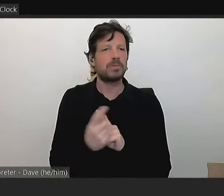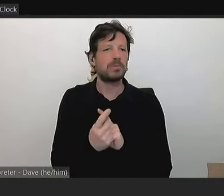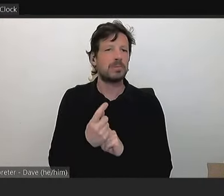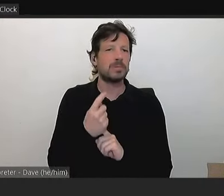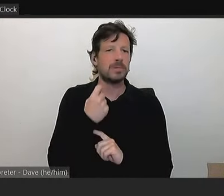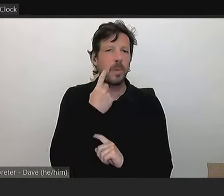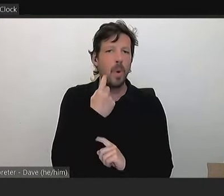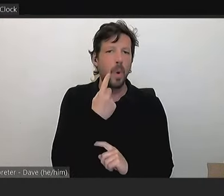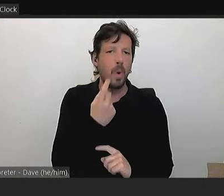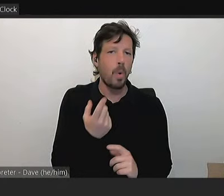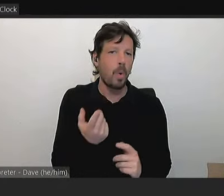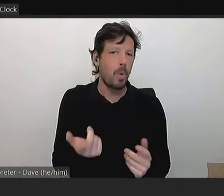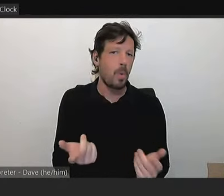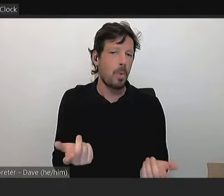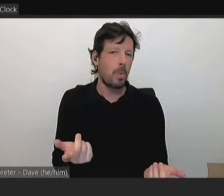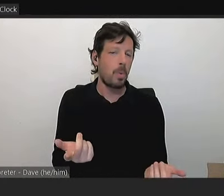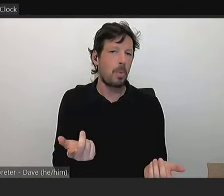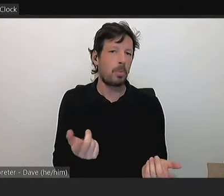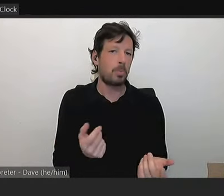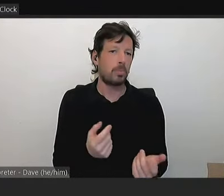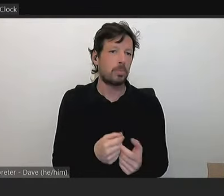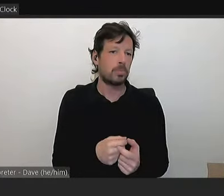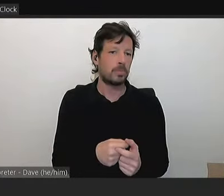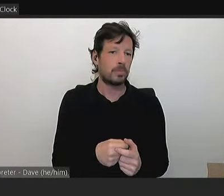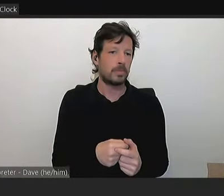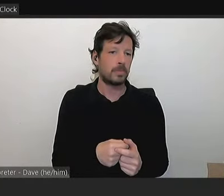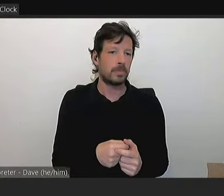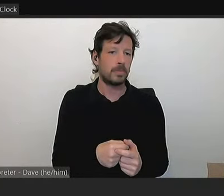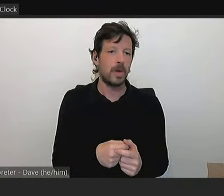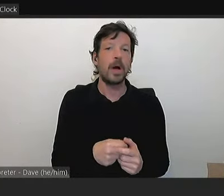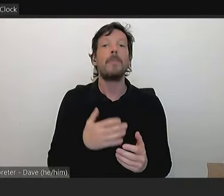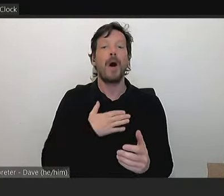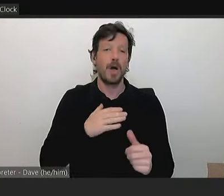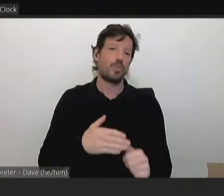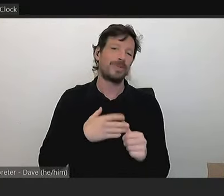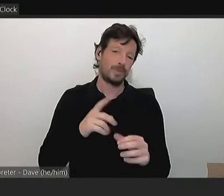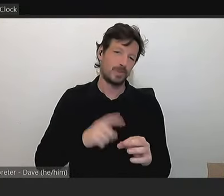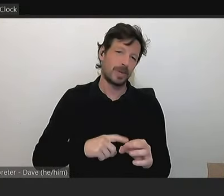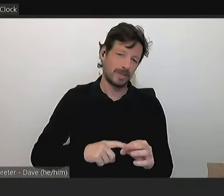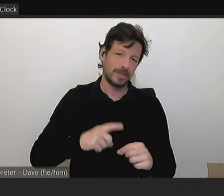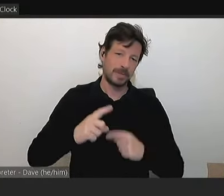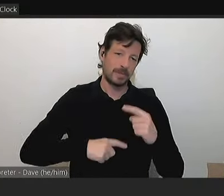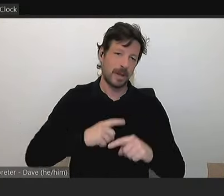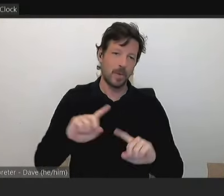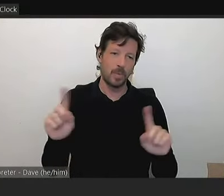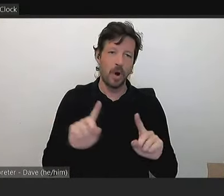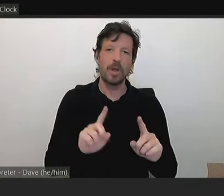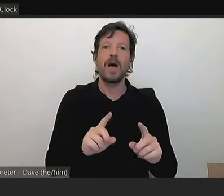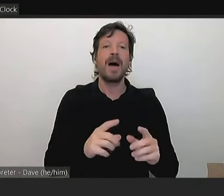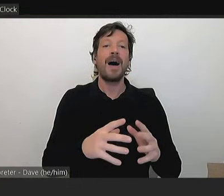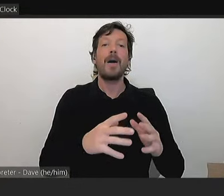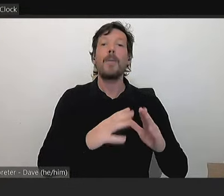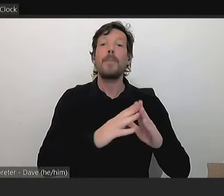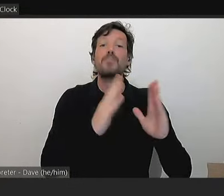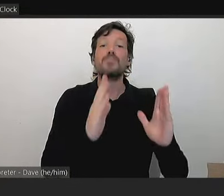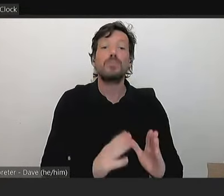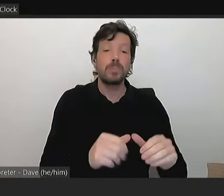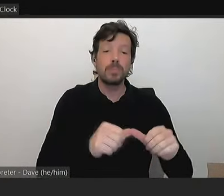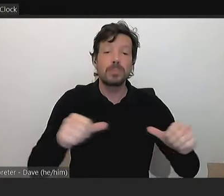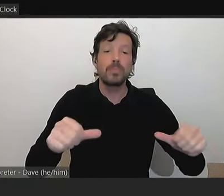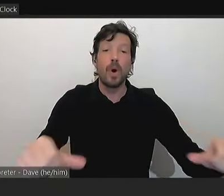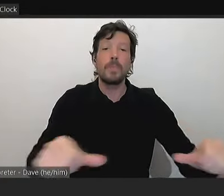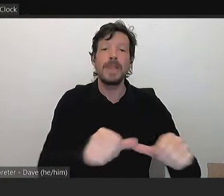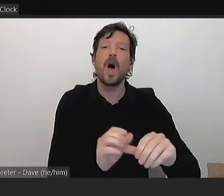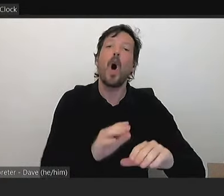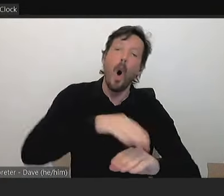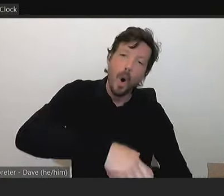situation is. Because the original questions I asked was overvaluing property, so I don't know whether you